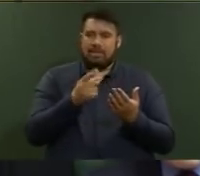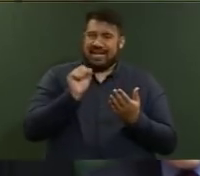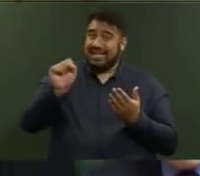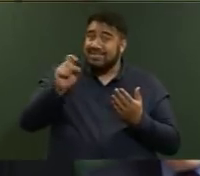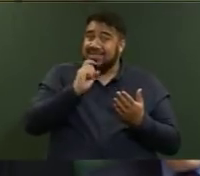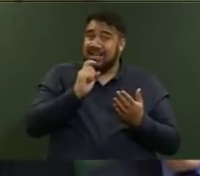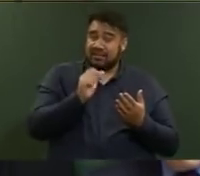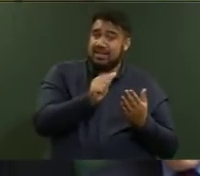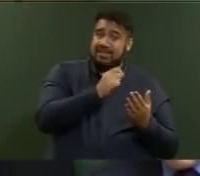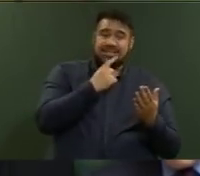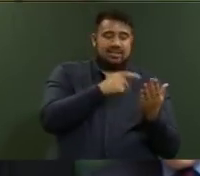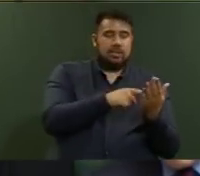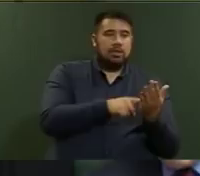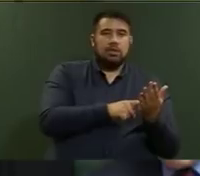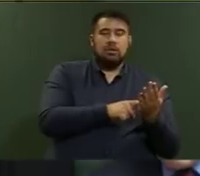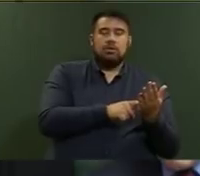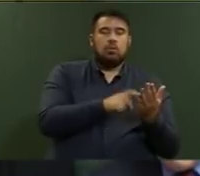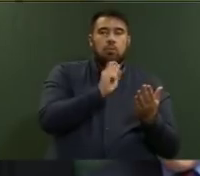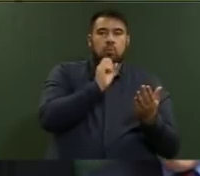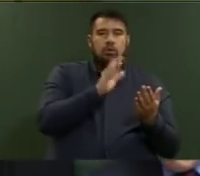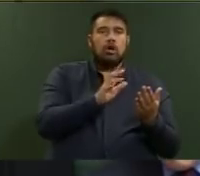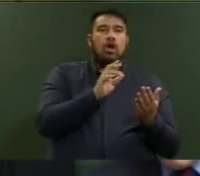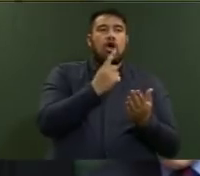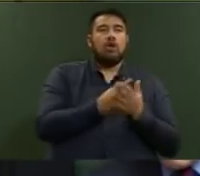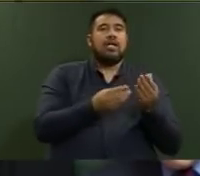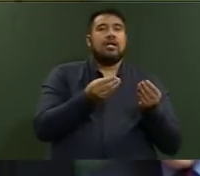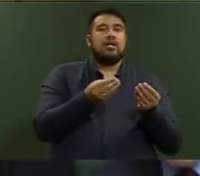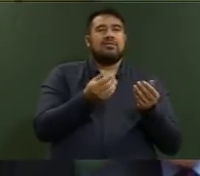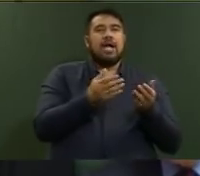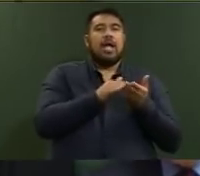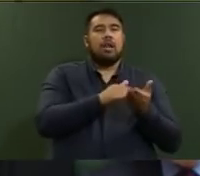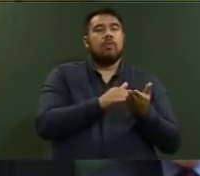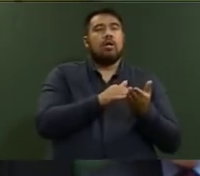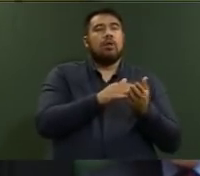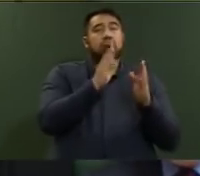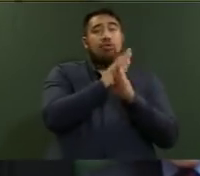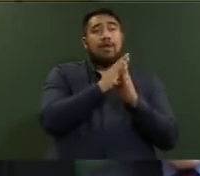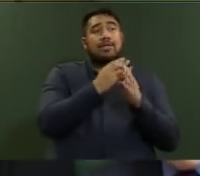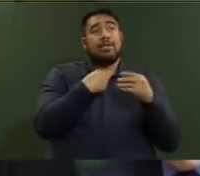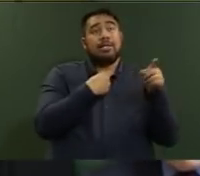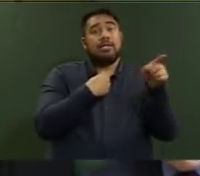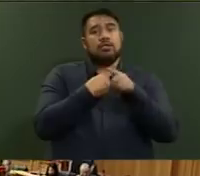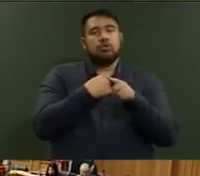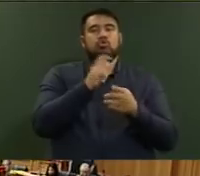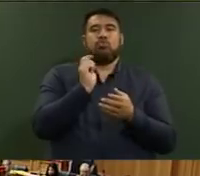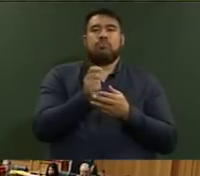only, quote, facilitate private investors to build the KiwiBuild houses?